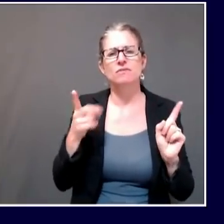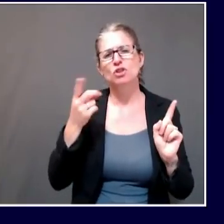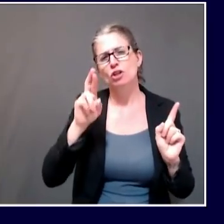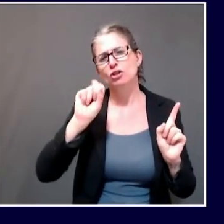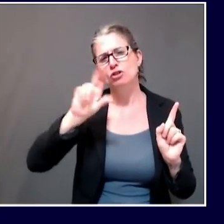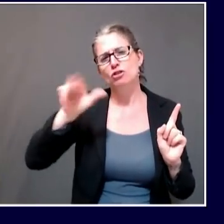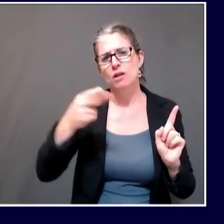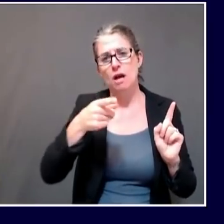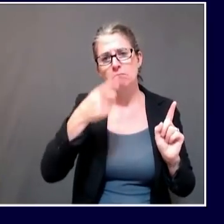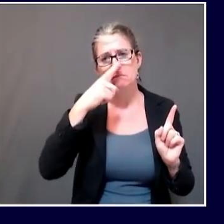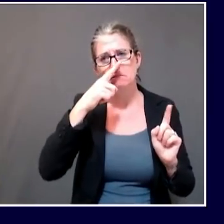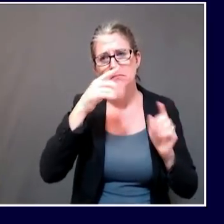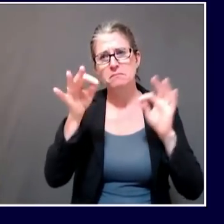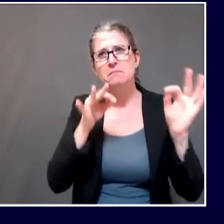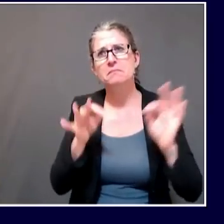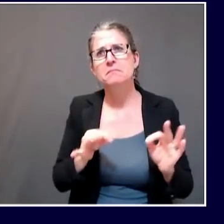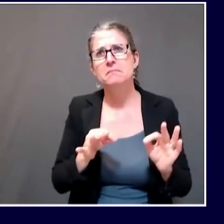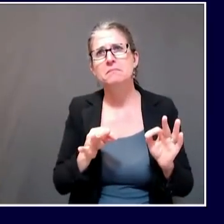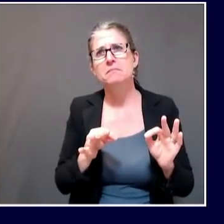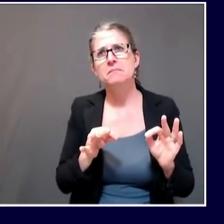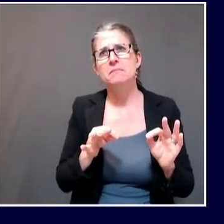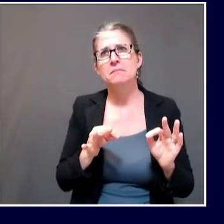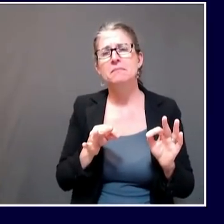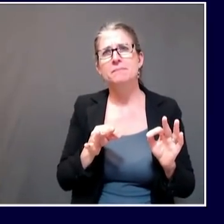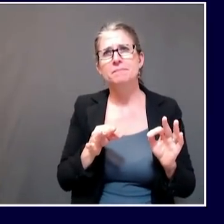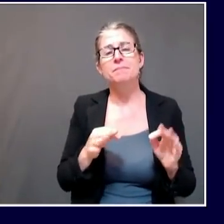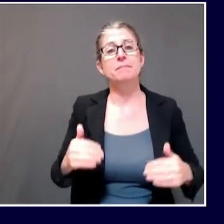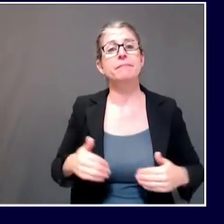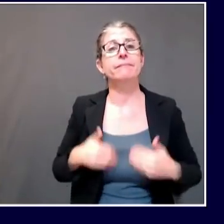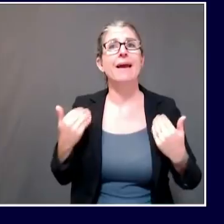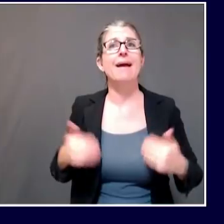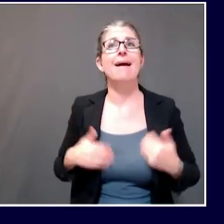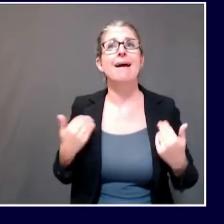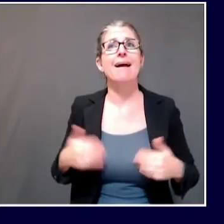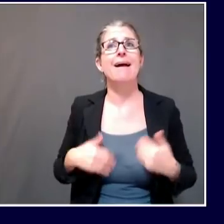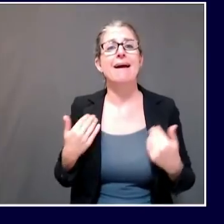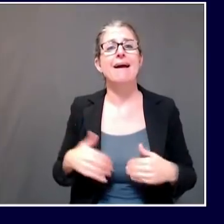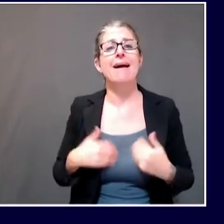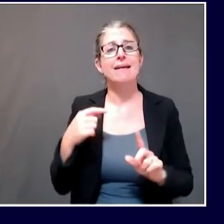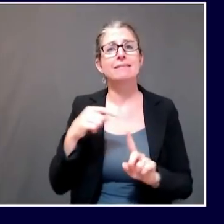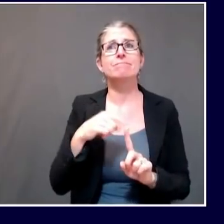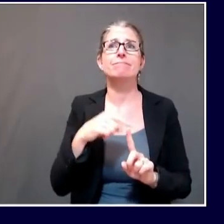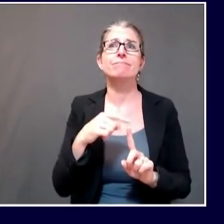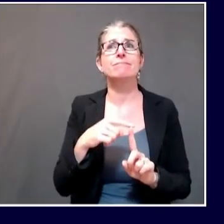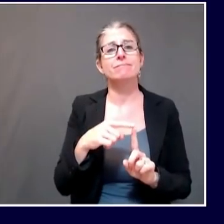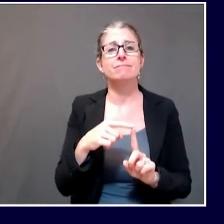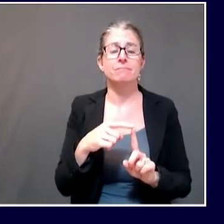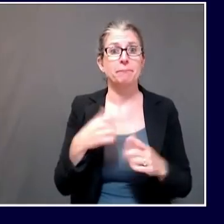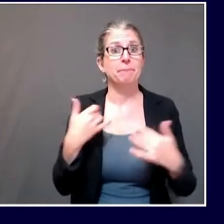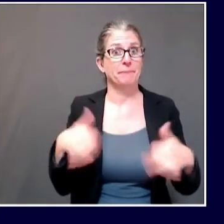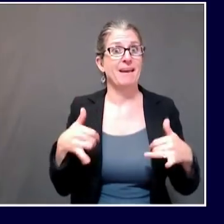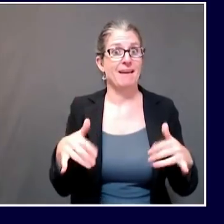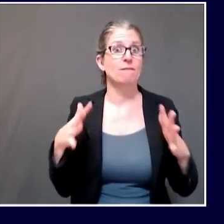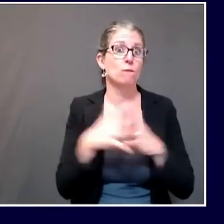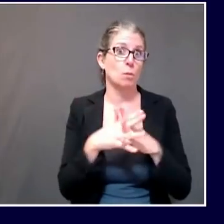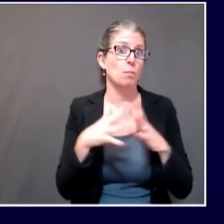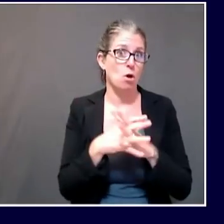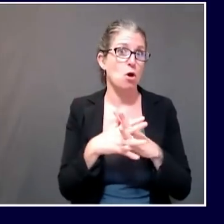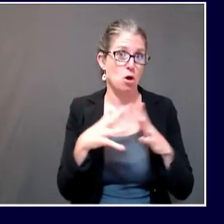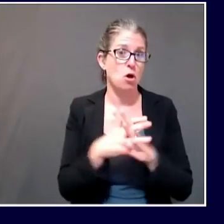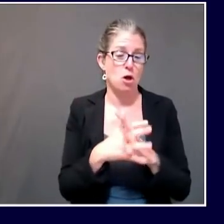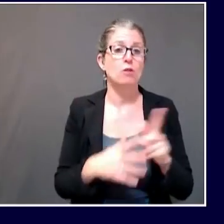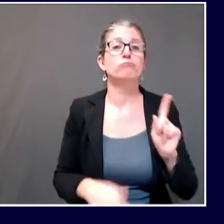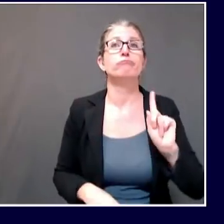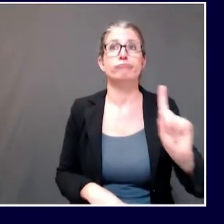young adult or a young person who would play football and perhaps tackle somebody and then someone who would like